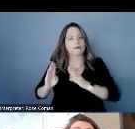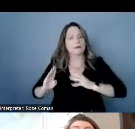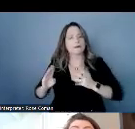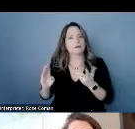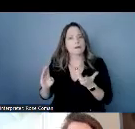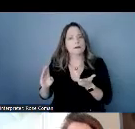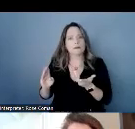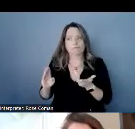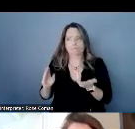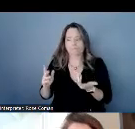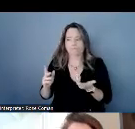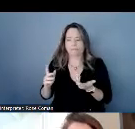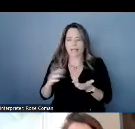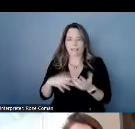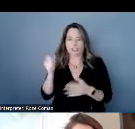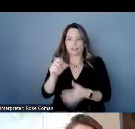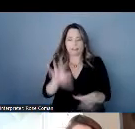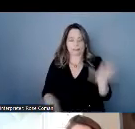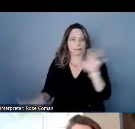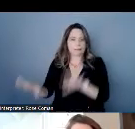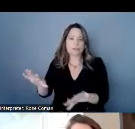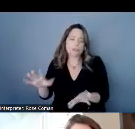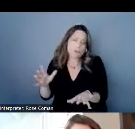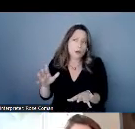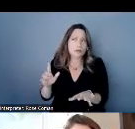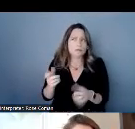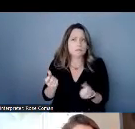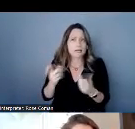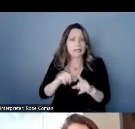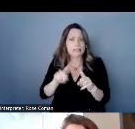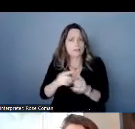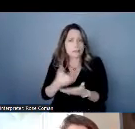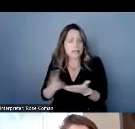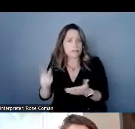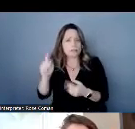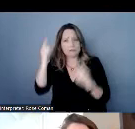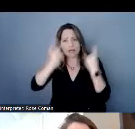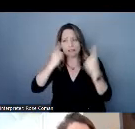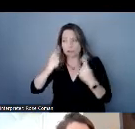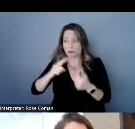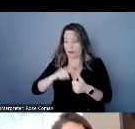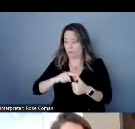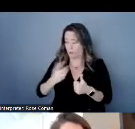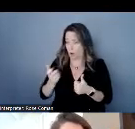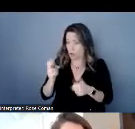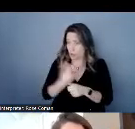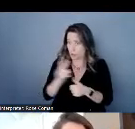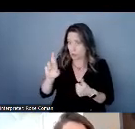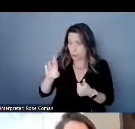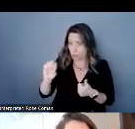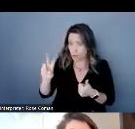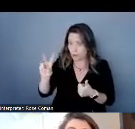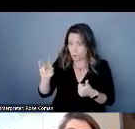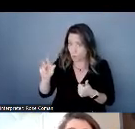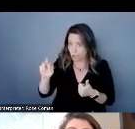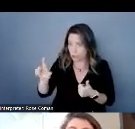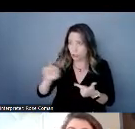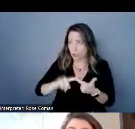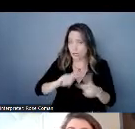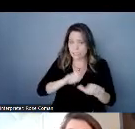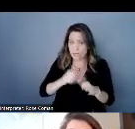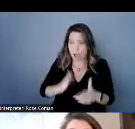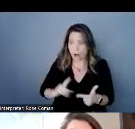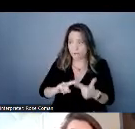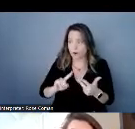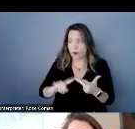what kind of technology you want to use whether it's a revoicer a stenographer automatic speech recognition but